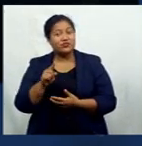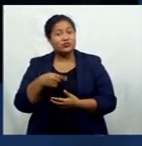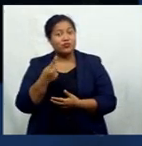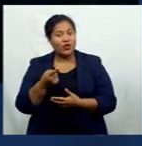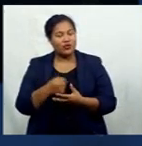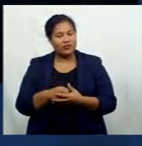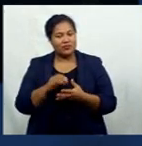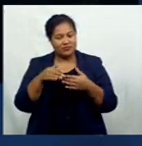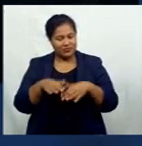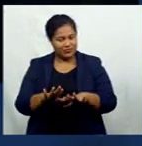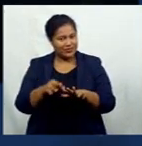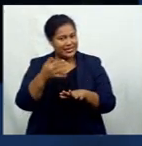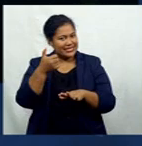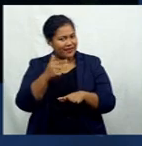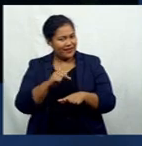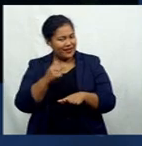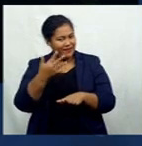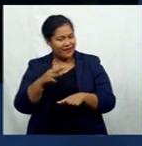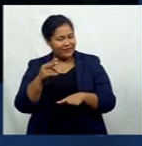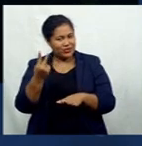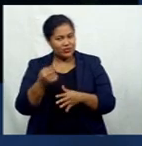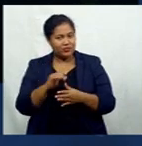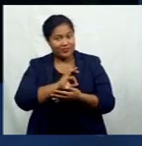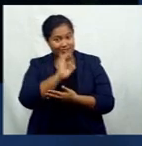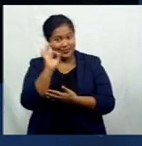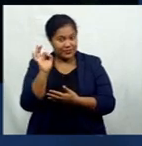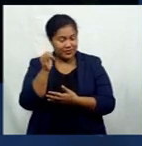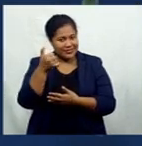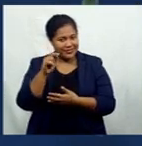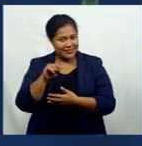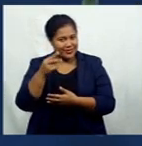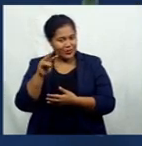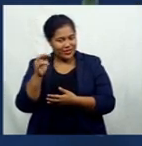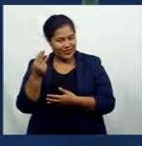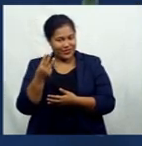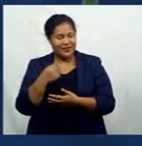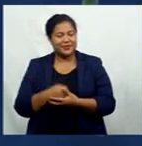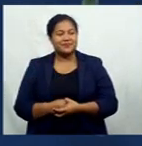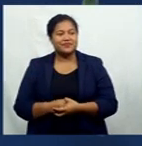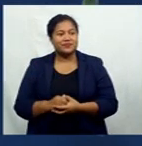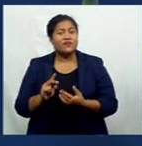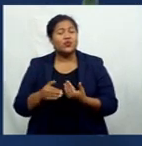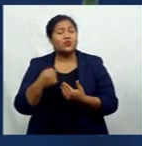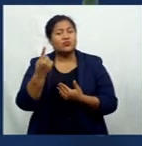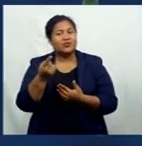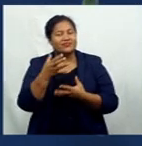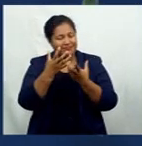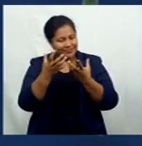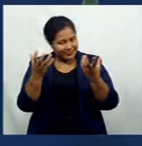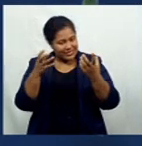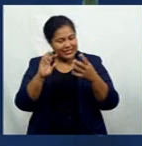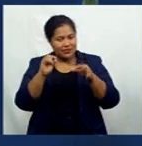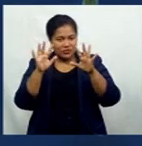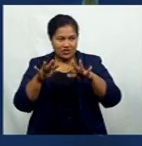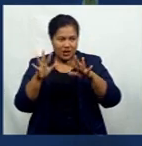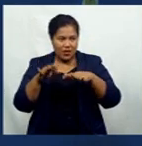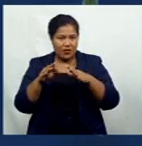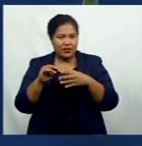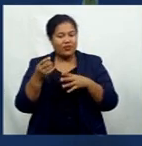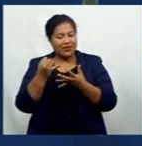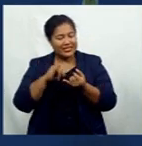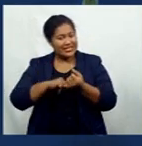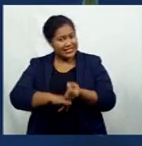at 7.52am. Sunrise is at 6.23am. For tomorrow cloudy periods with some showers over the